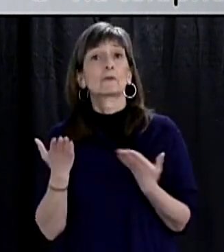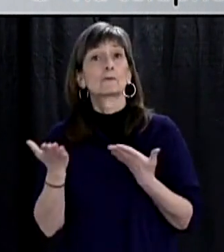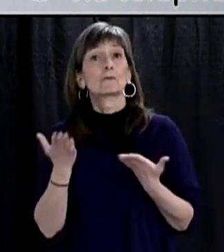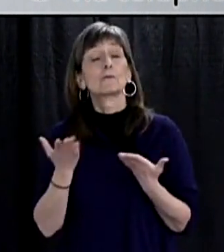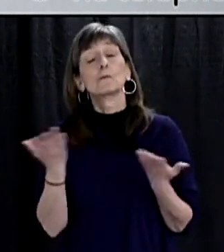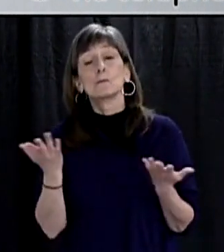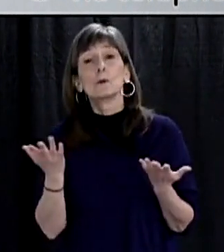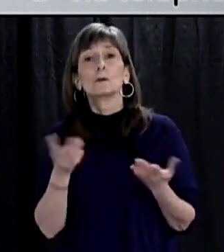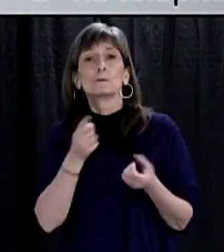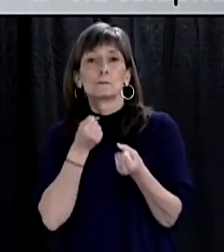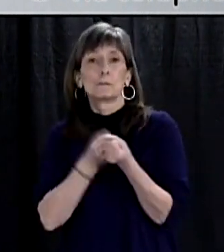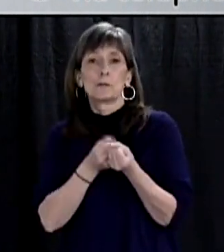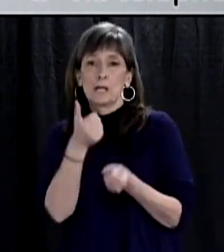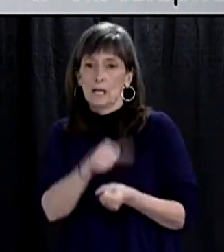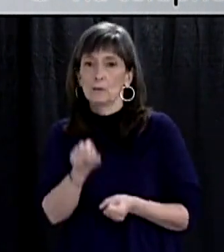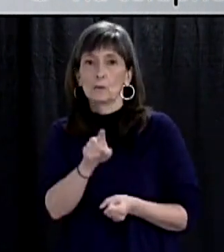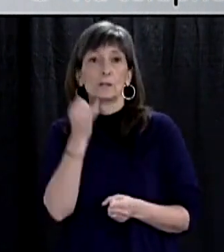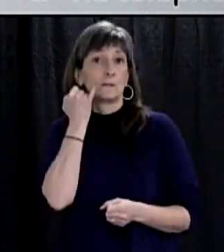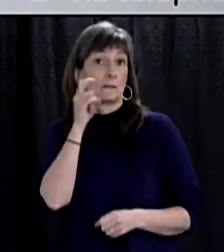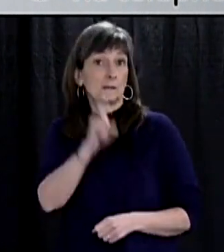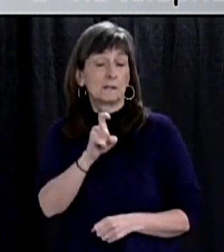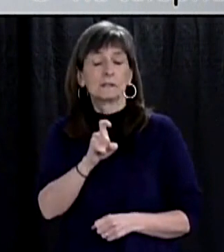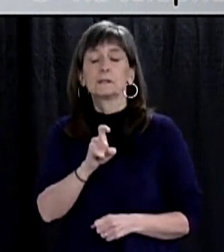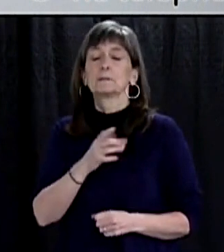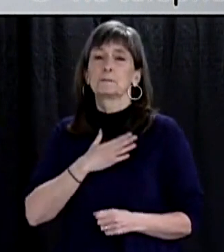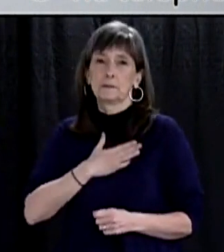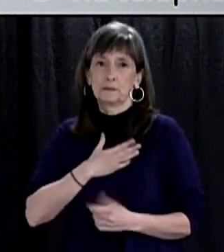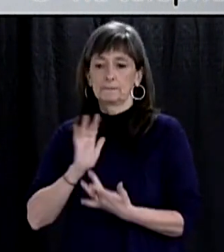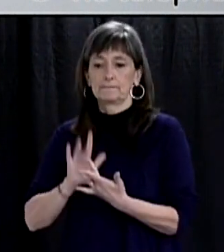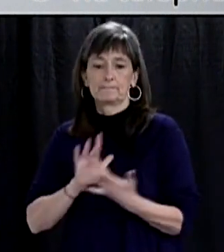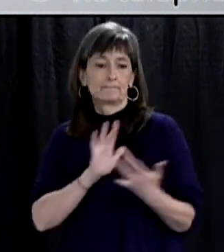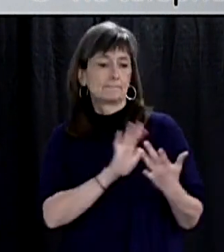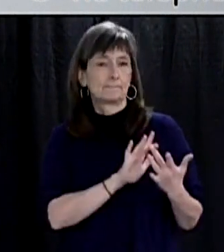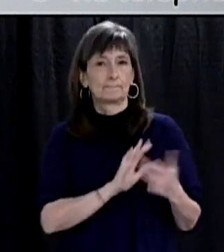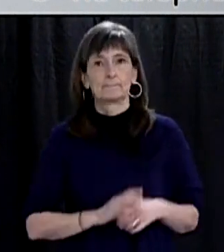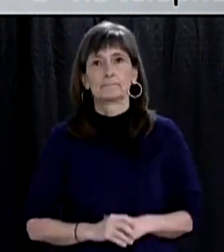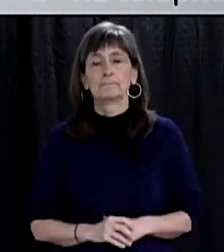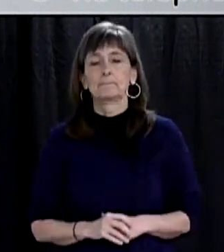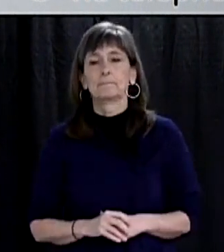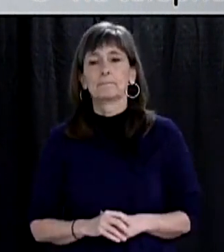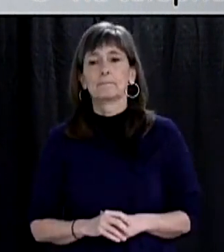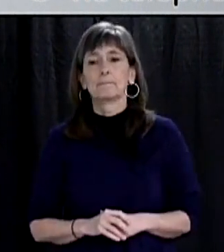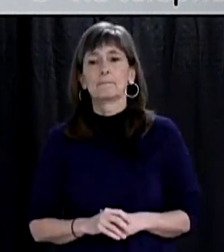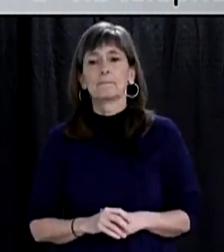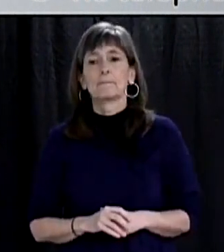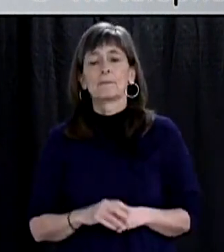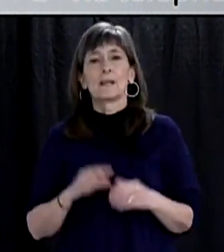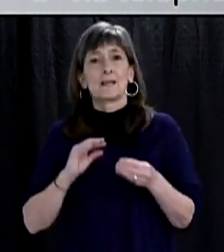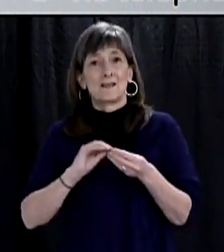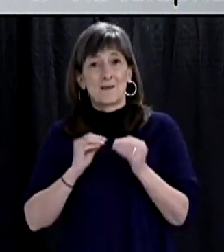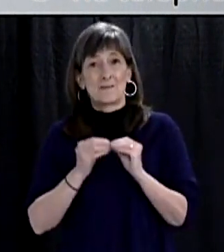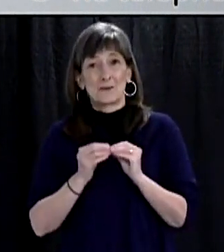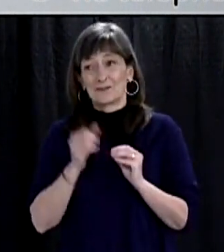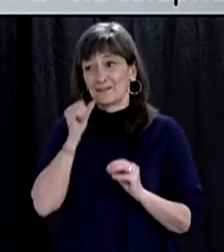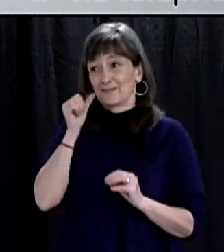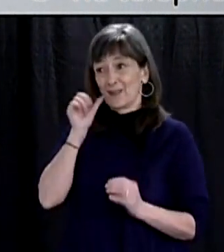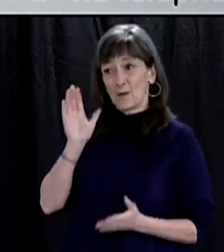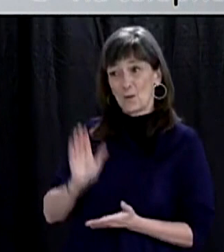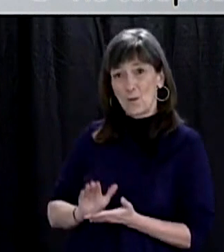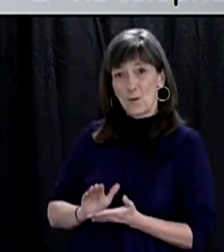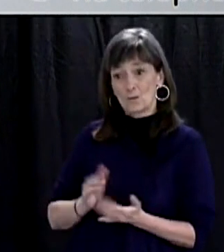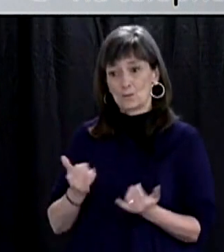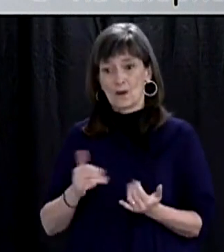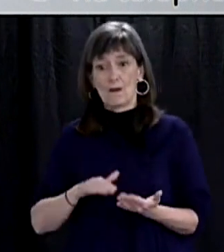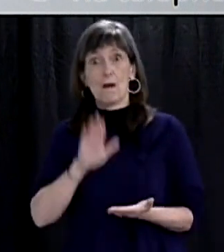support anyone who needs them. Please reach out if you need to. The fluctuating number of new cases we are seeing each day